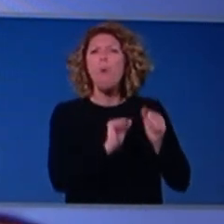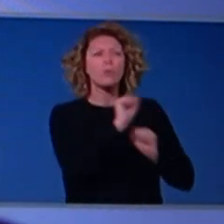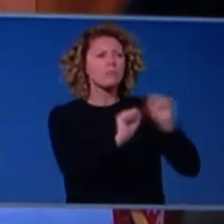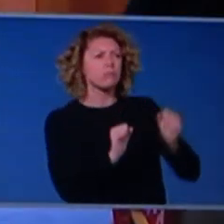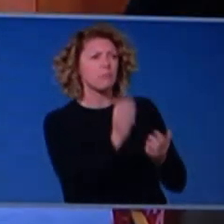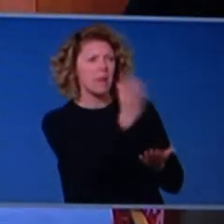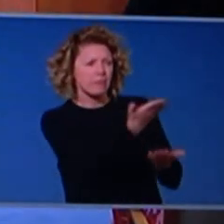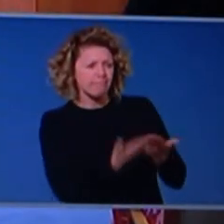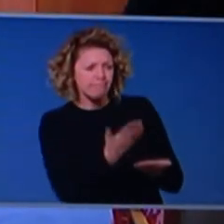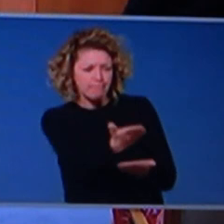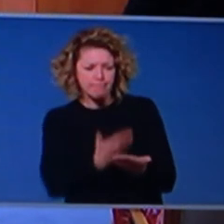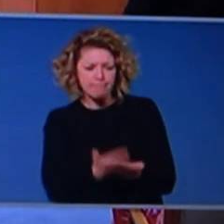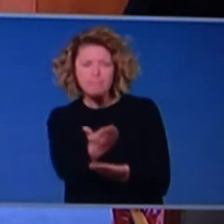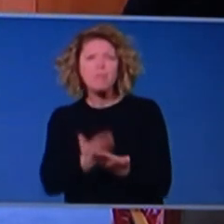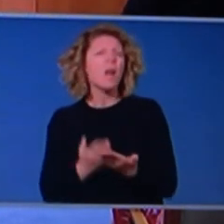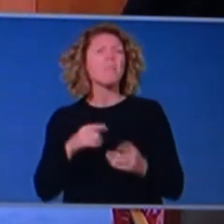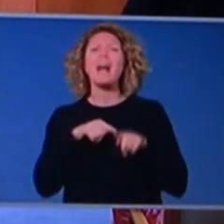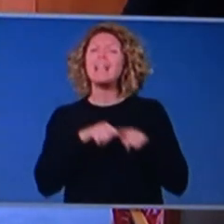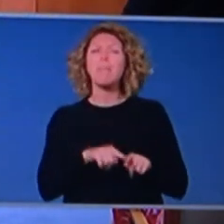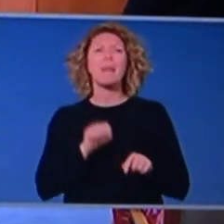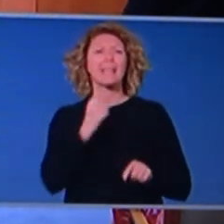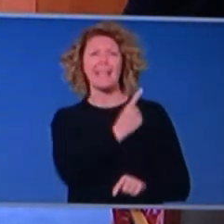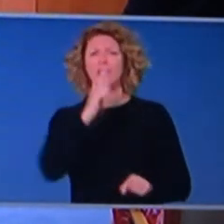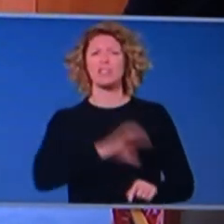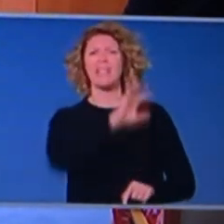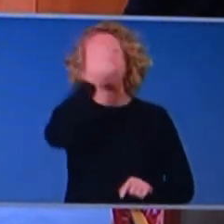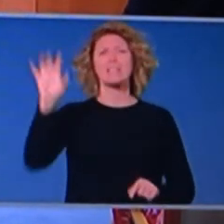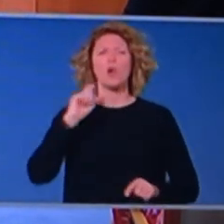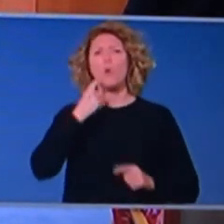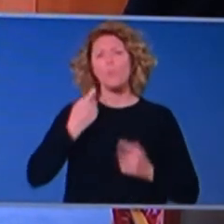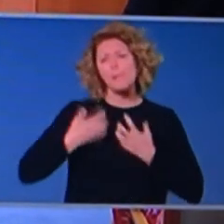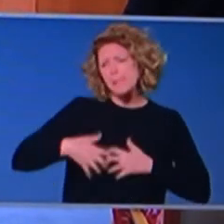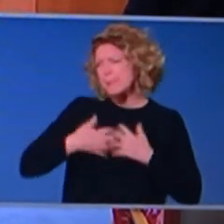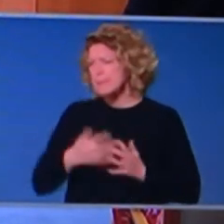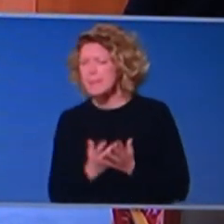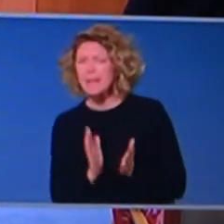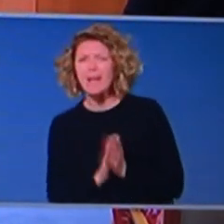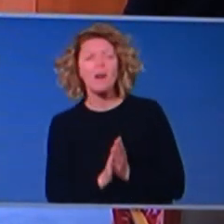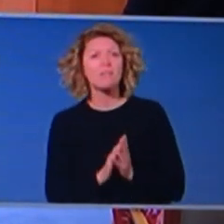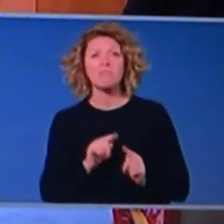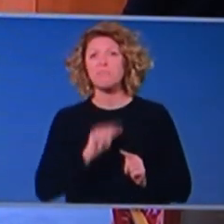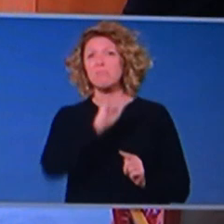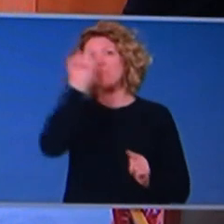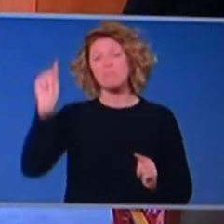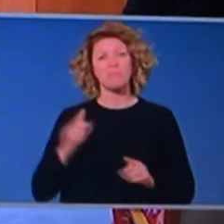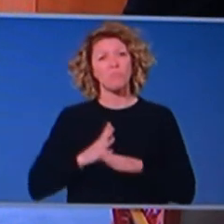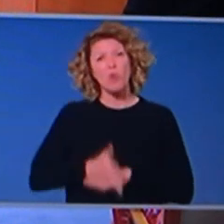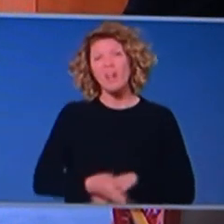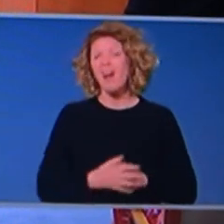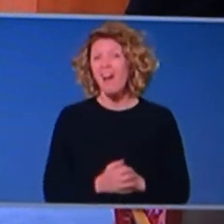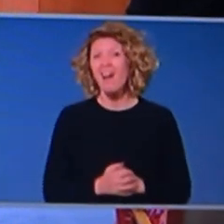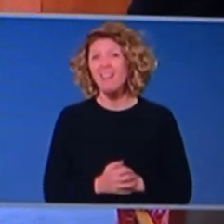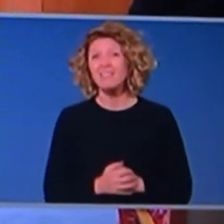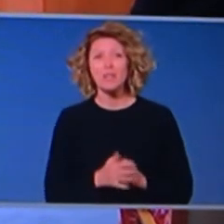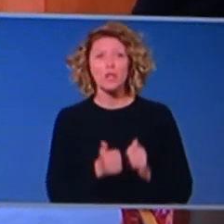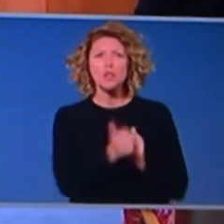I know that the States and territories will work through those, I think, very efficiently. And I thank the codes for the detailed work they've put in, uh, to that. And I